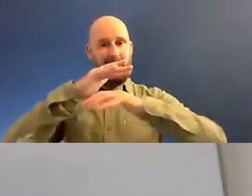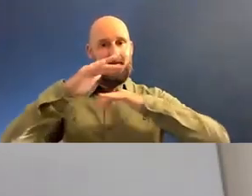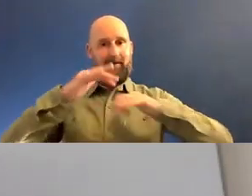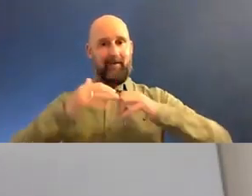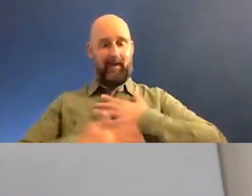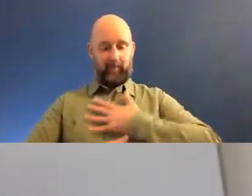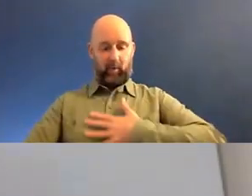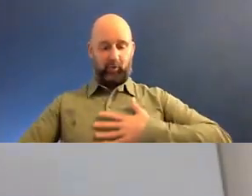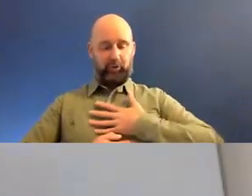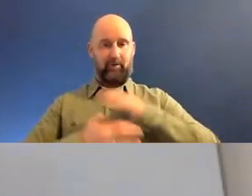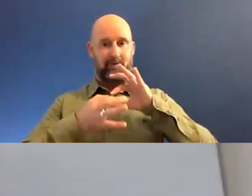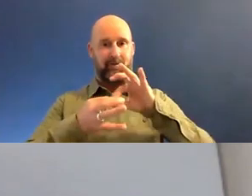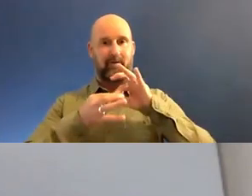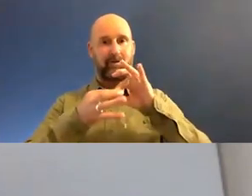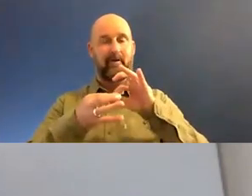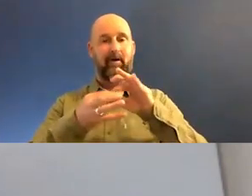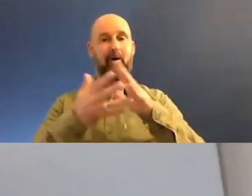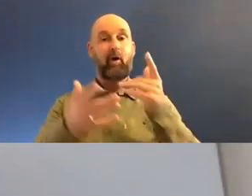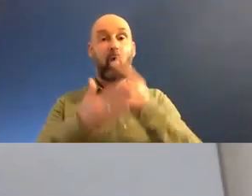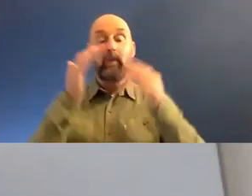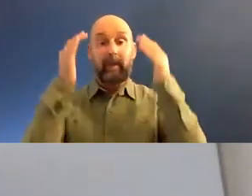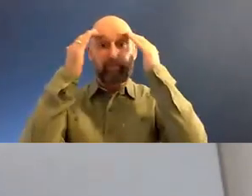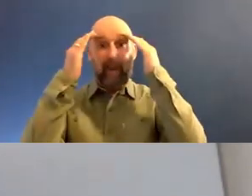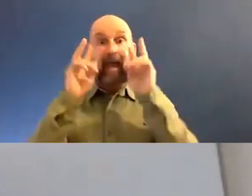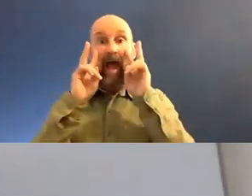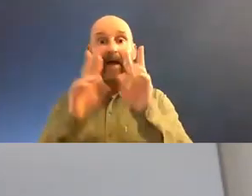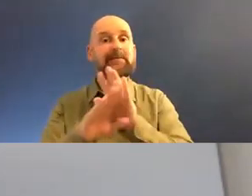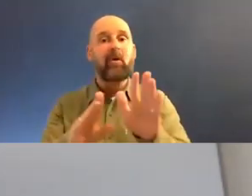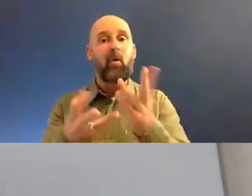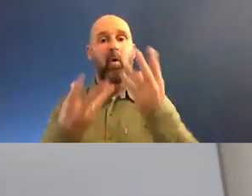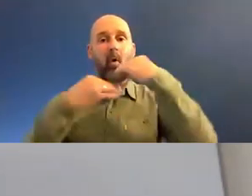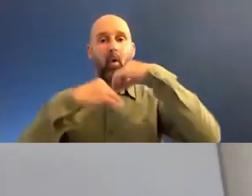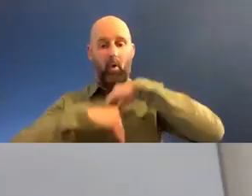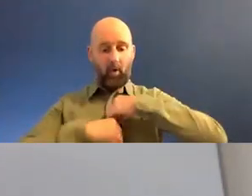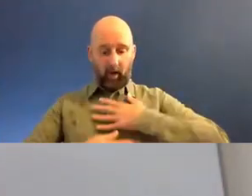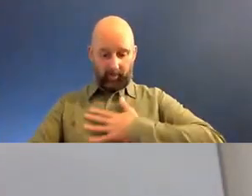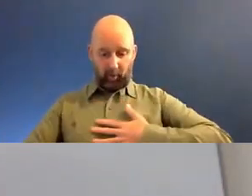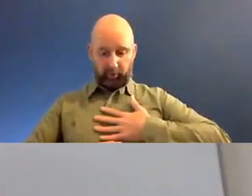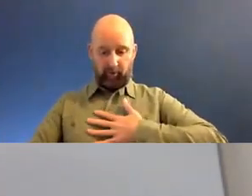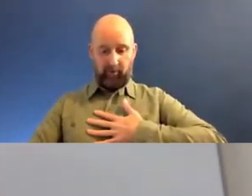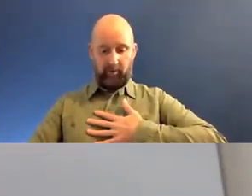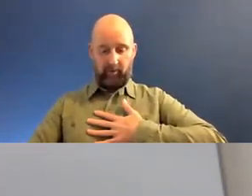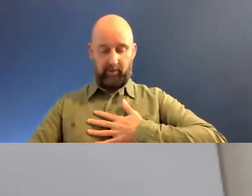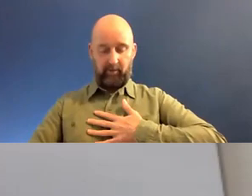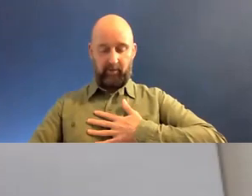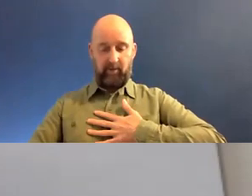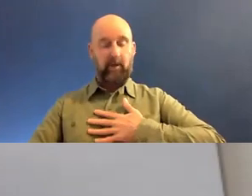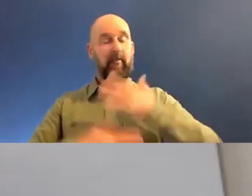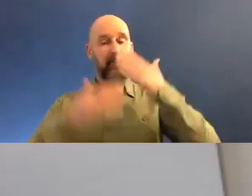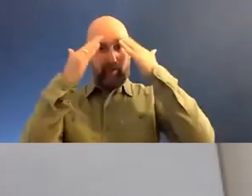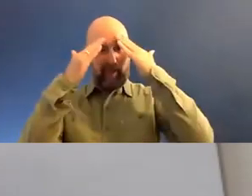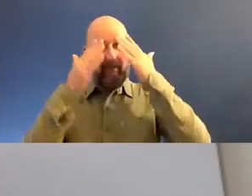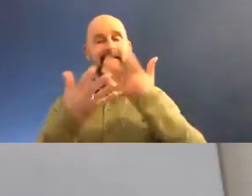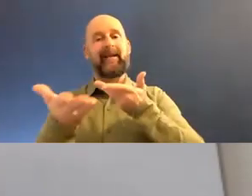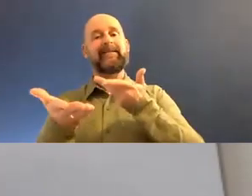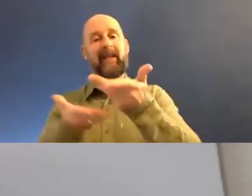which is far more than the cerebral, then you are debating. And I don't debate. I don't, I'm not